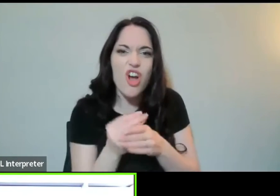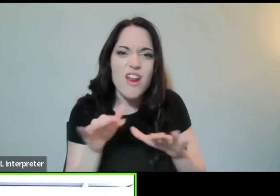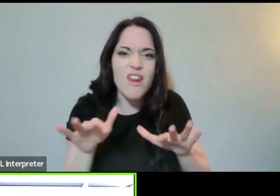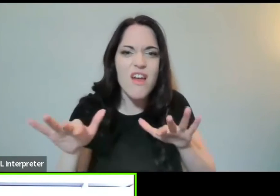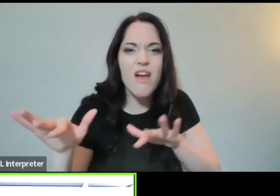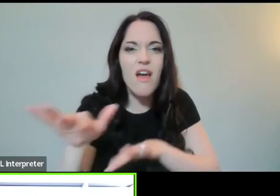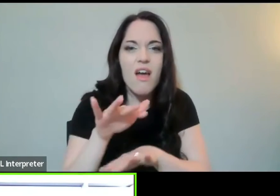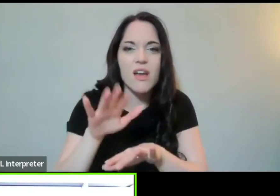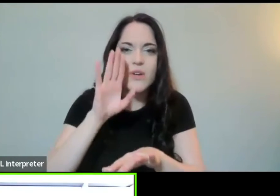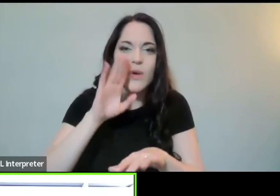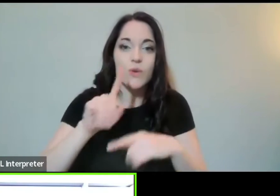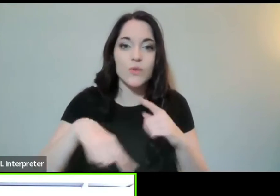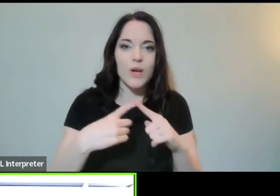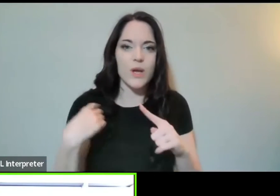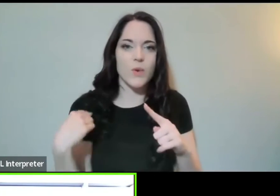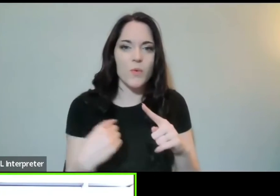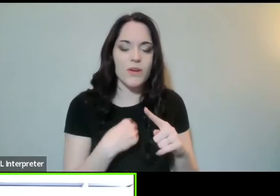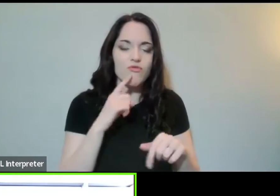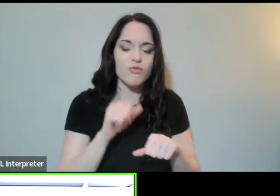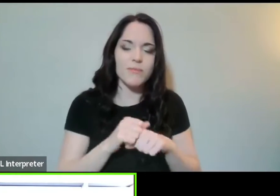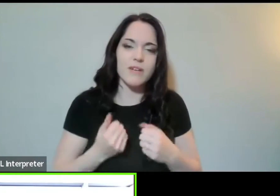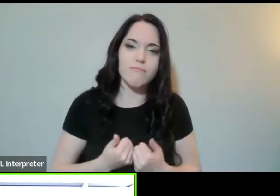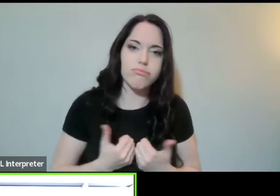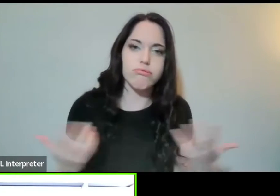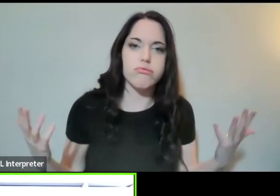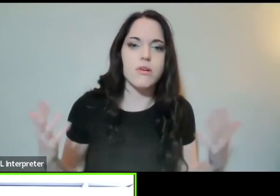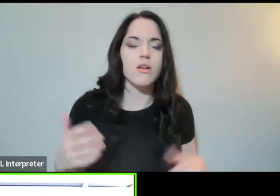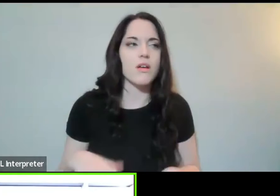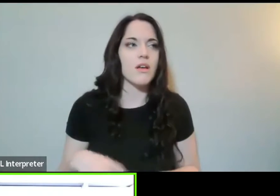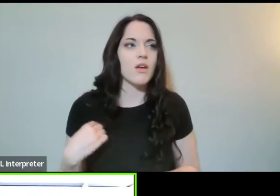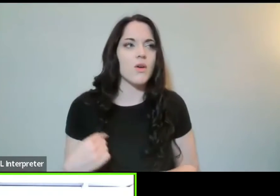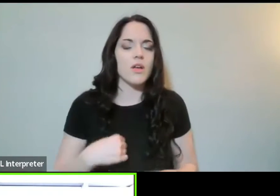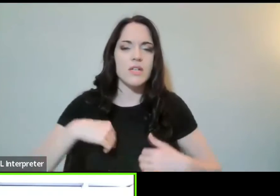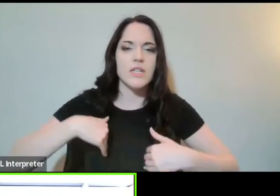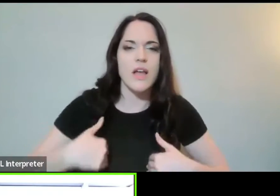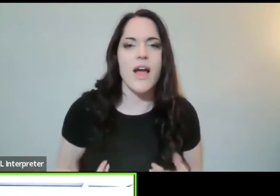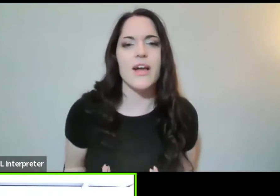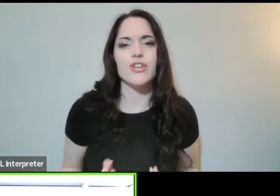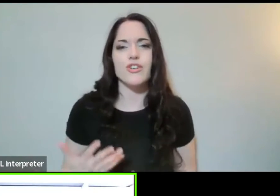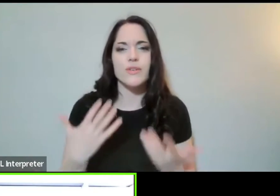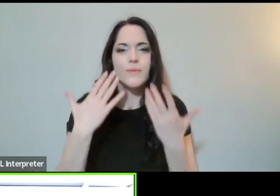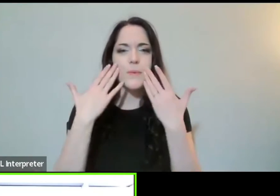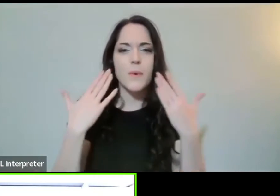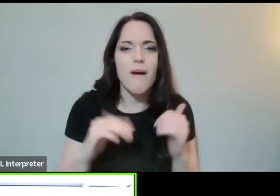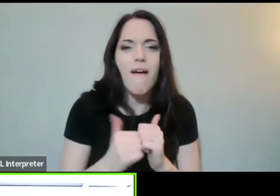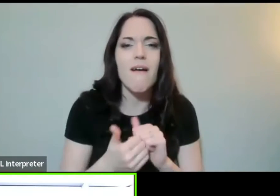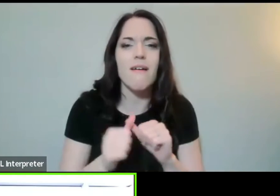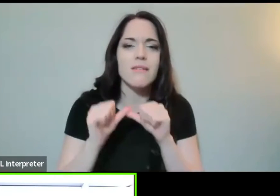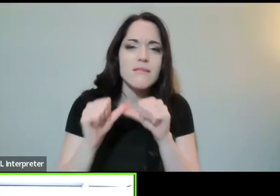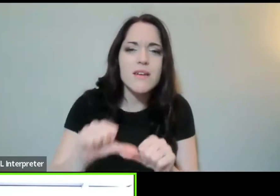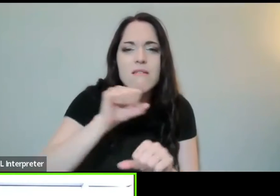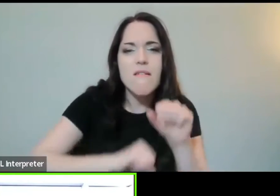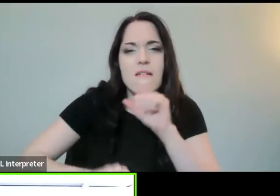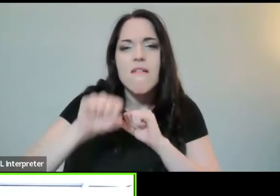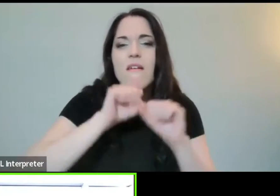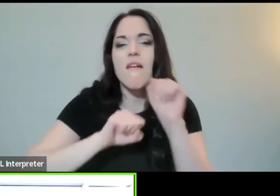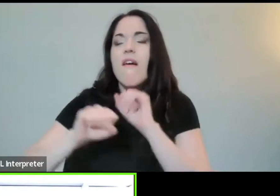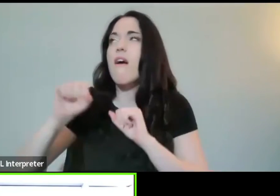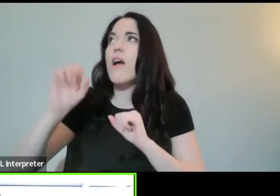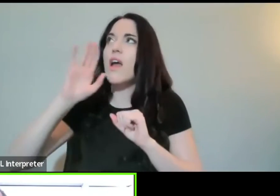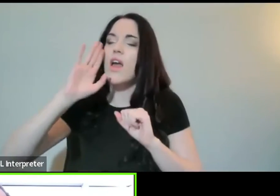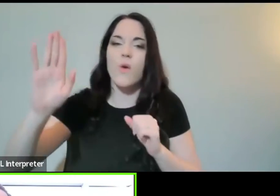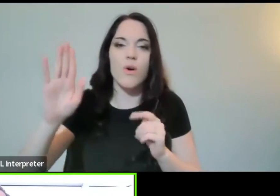shriveled and limbs drooping, even before we do. Providing spiritual